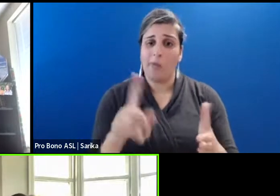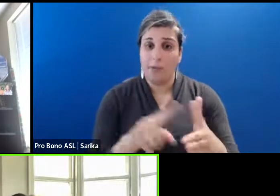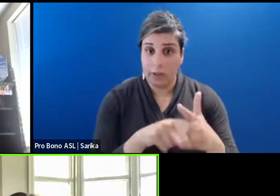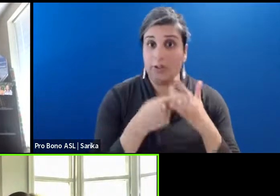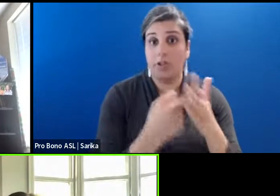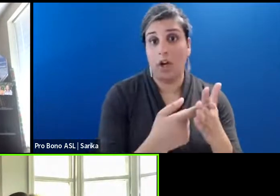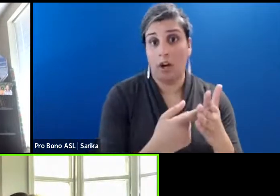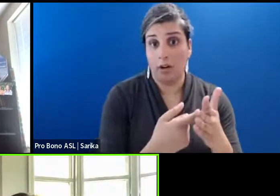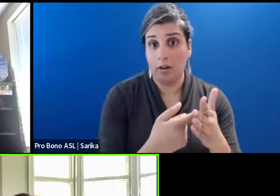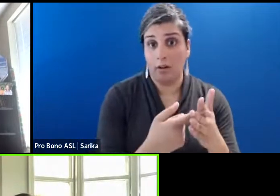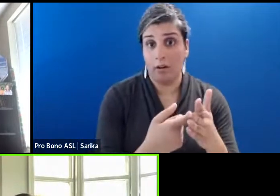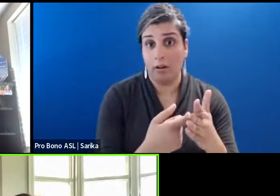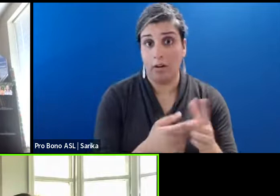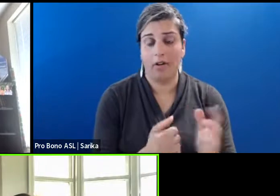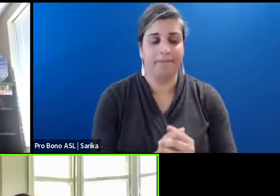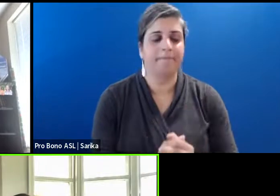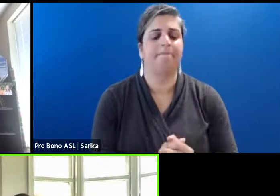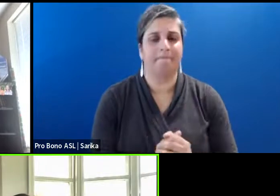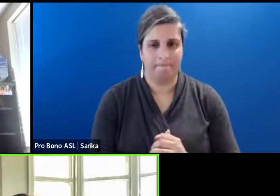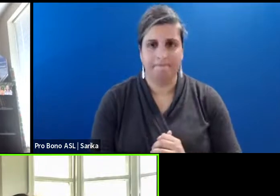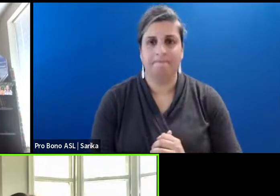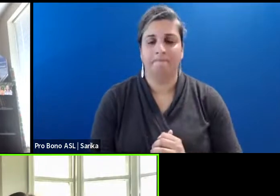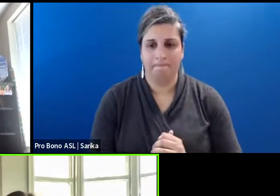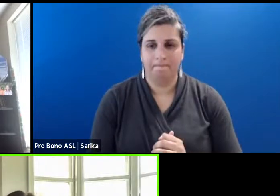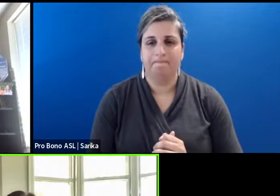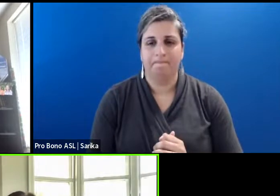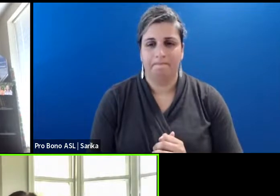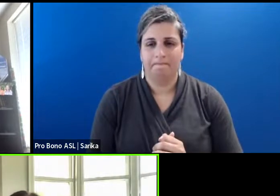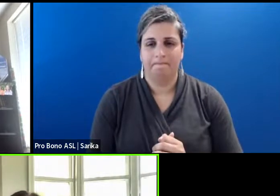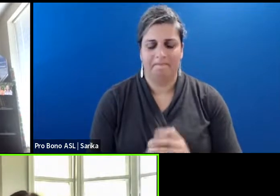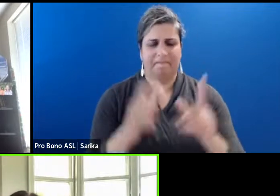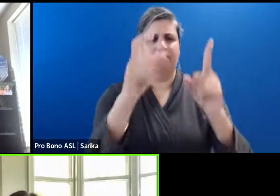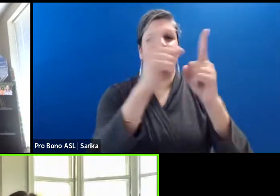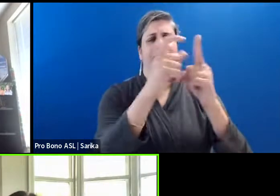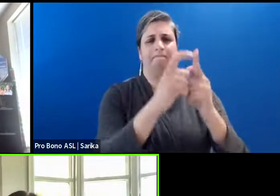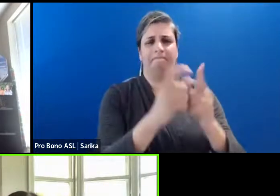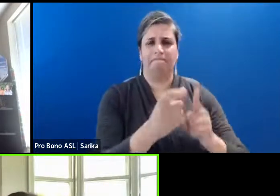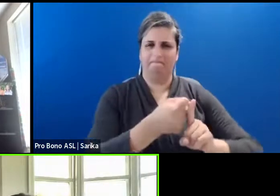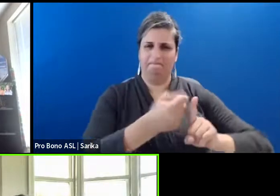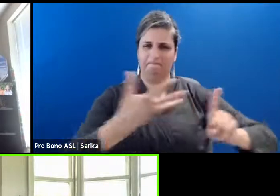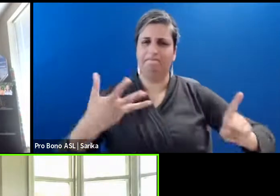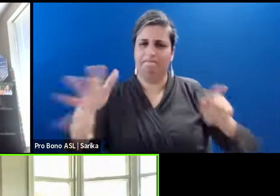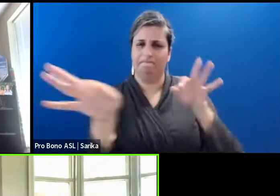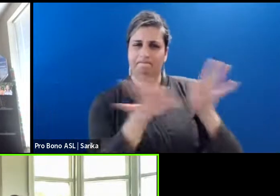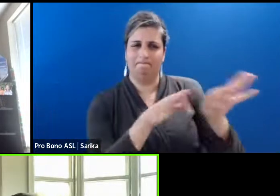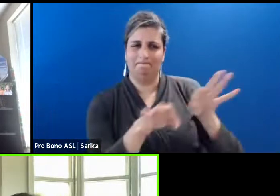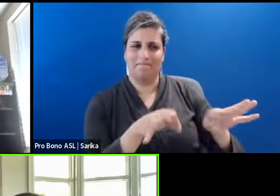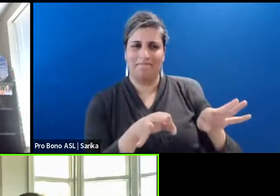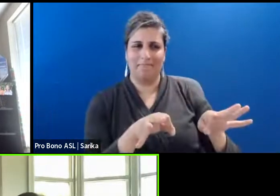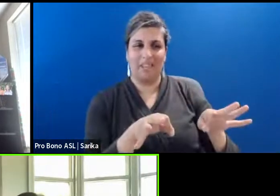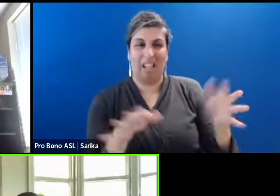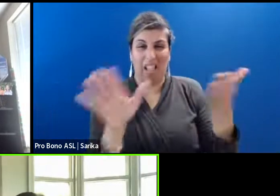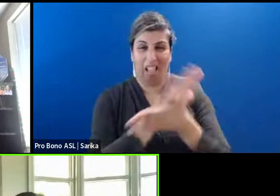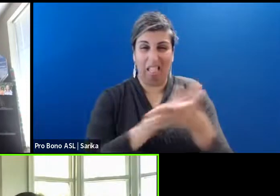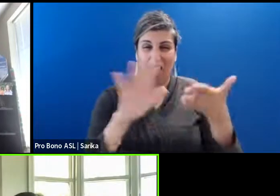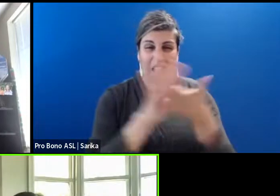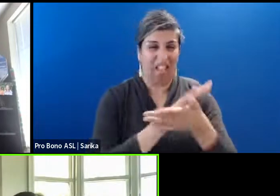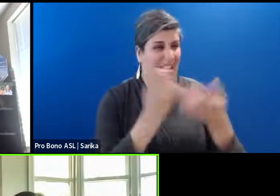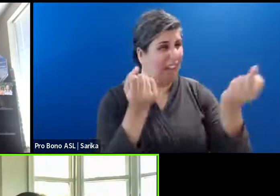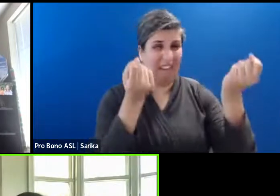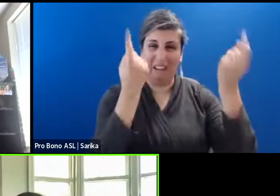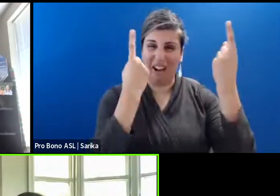was to demystify what some of these terms mean before we even got into the